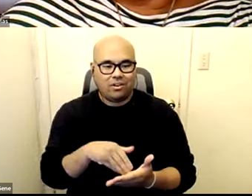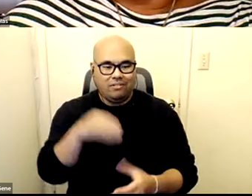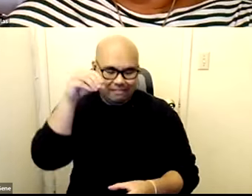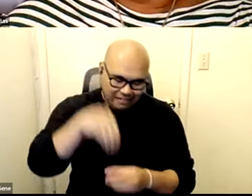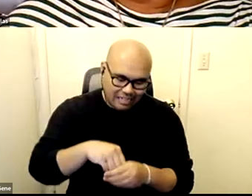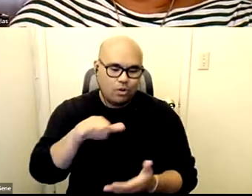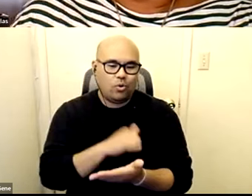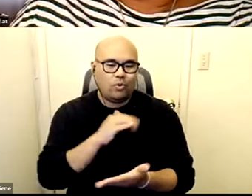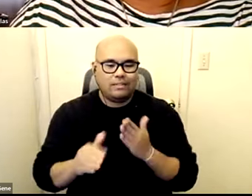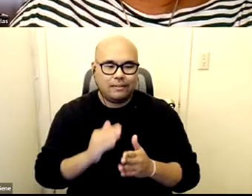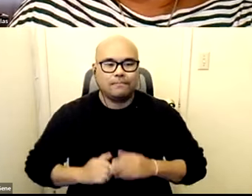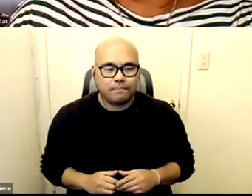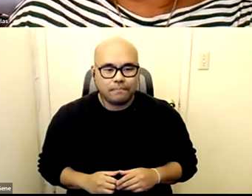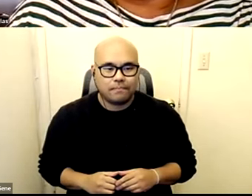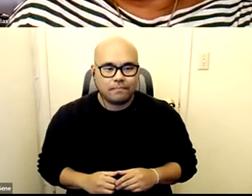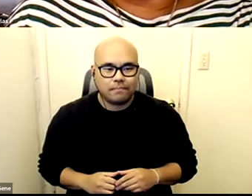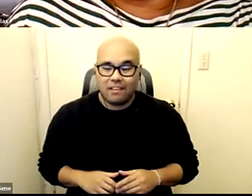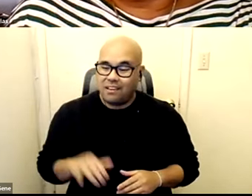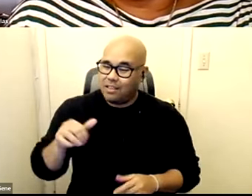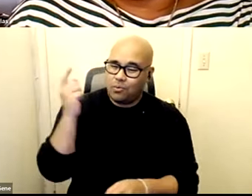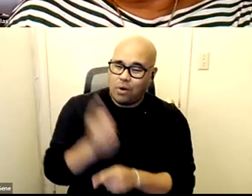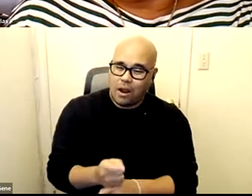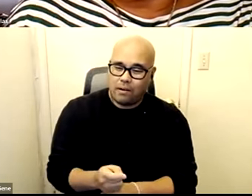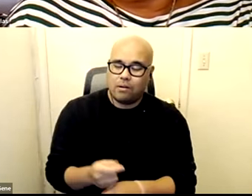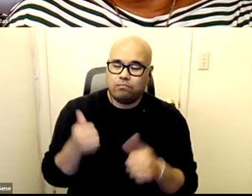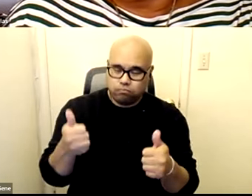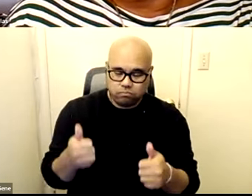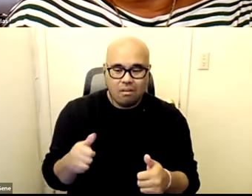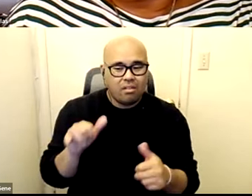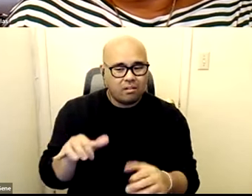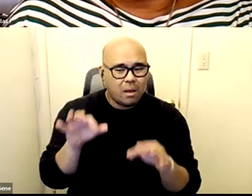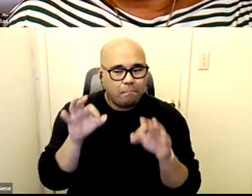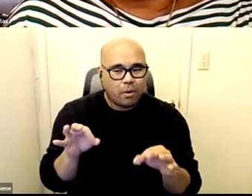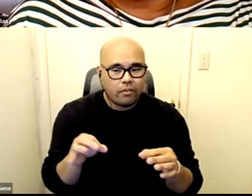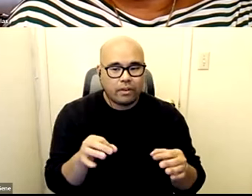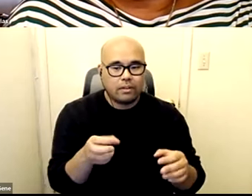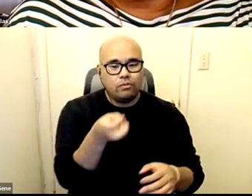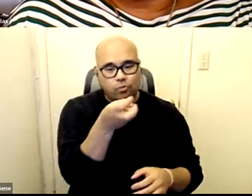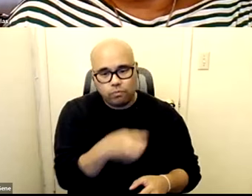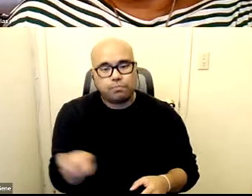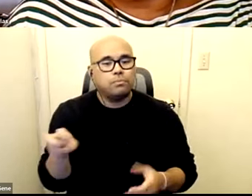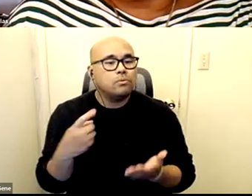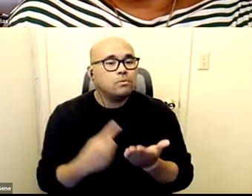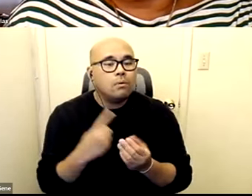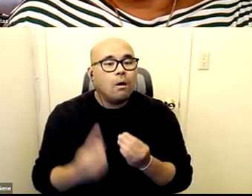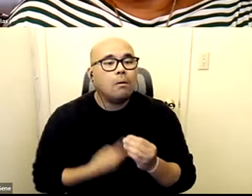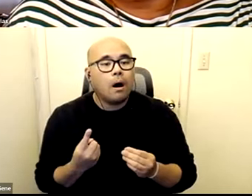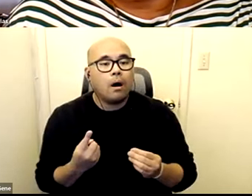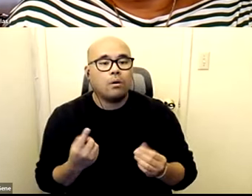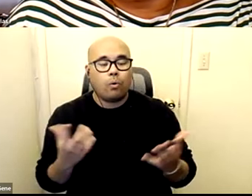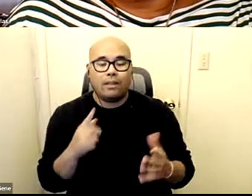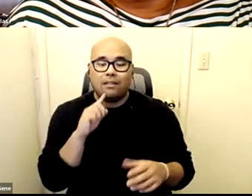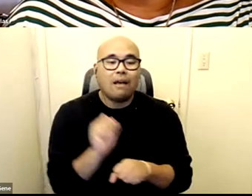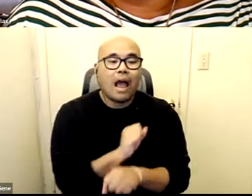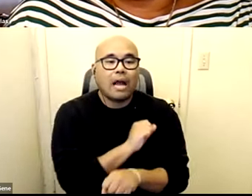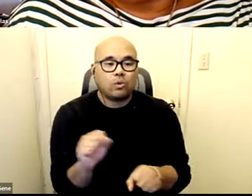that's right that's right and i think you know this is that's a perfect segue to to talking about what the actual